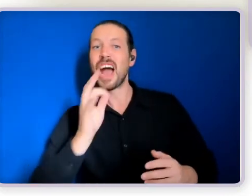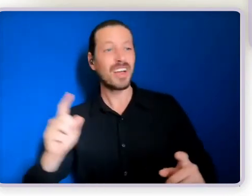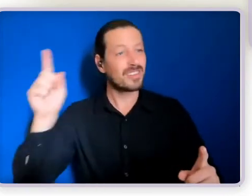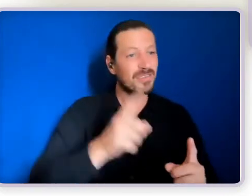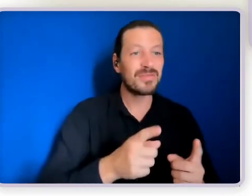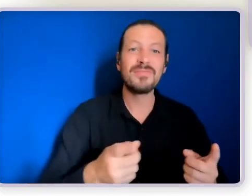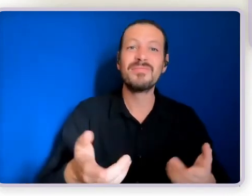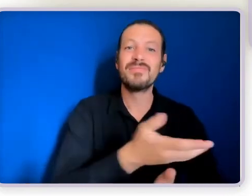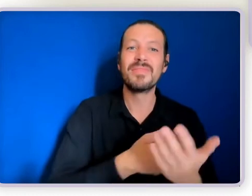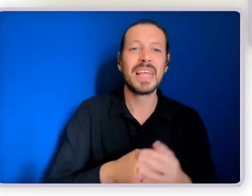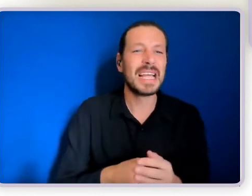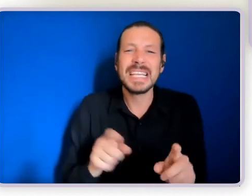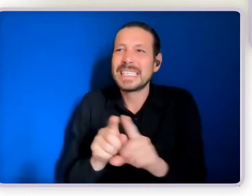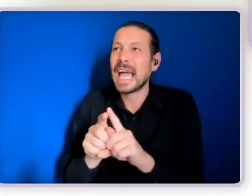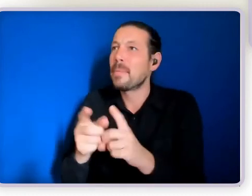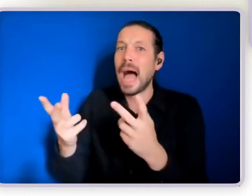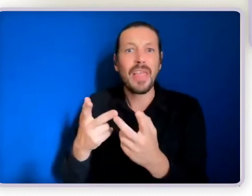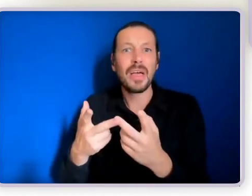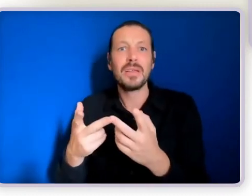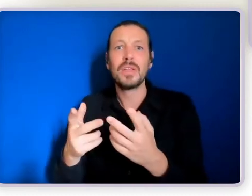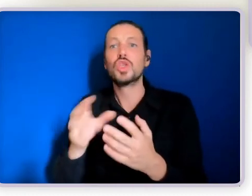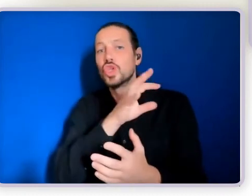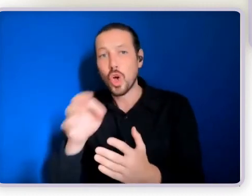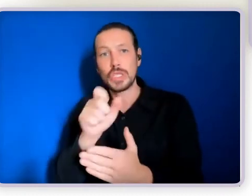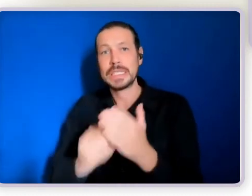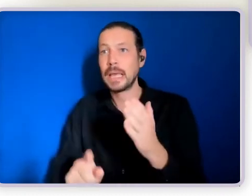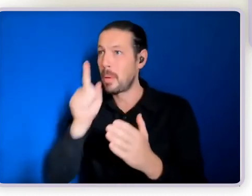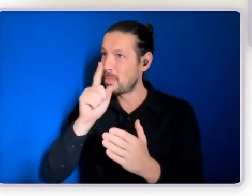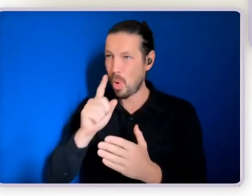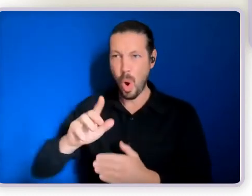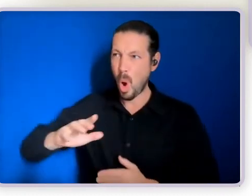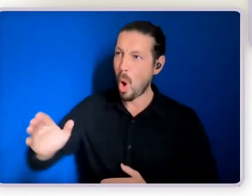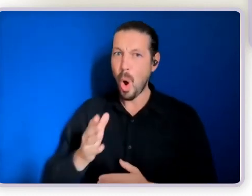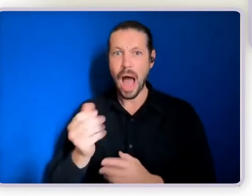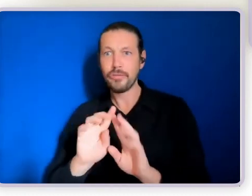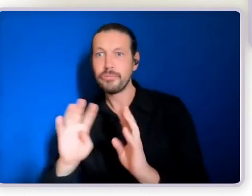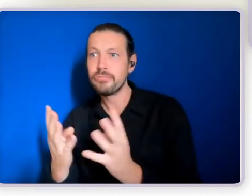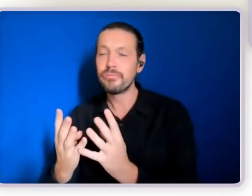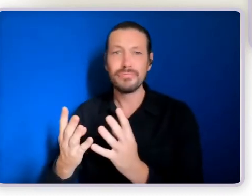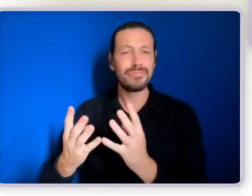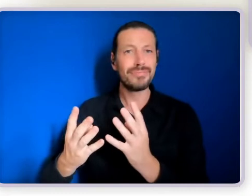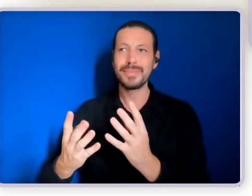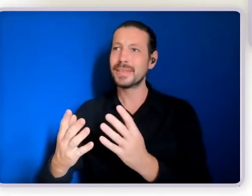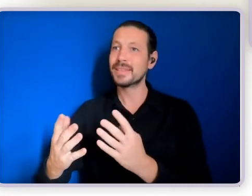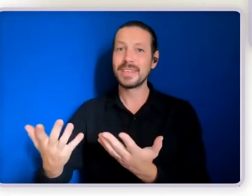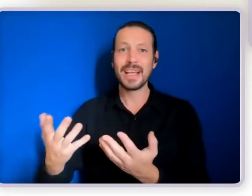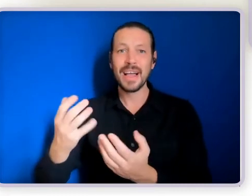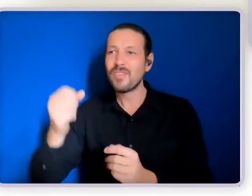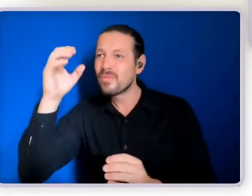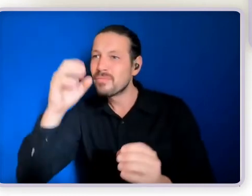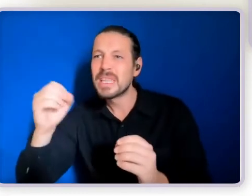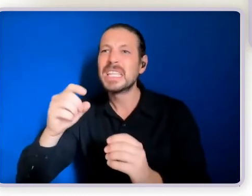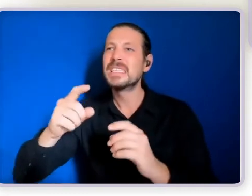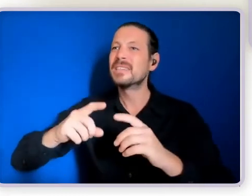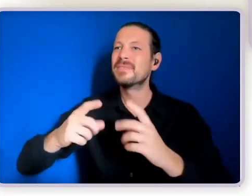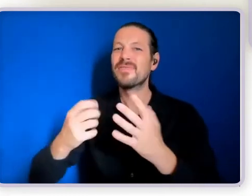disability but people have people in their lives we are all interdependent on others we do all listen to the opinions ideas values of